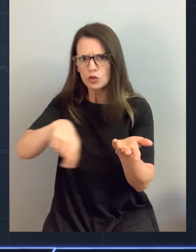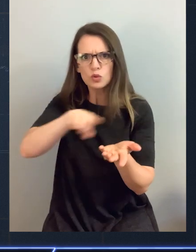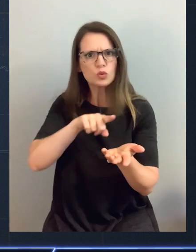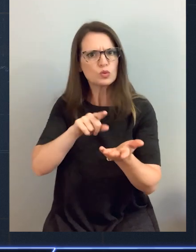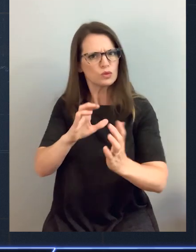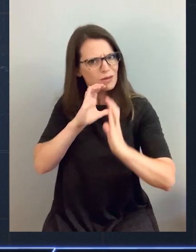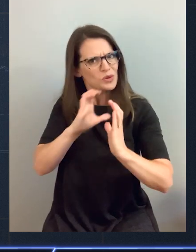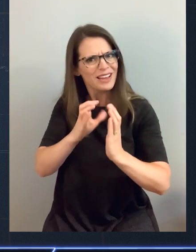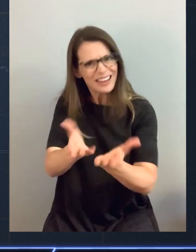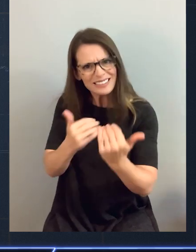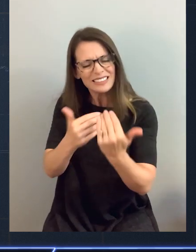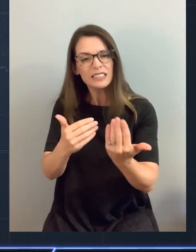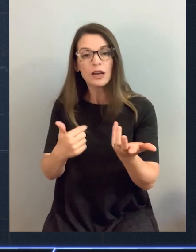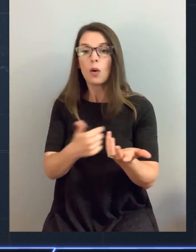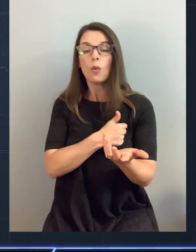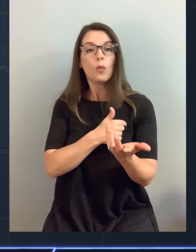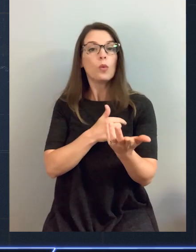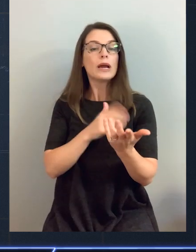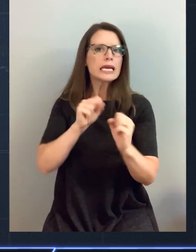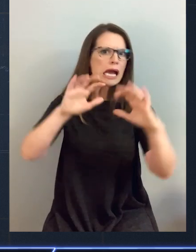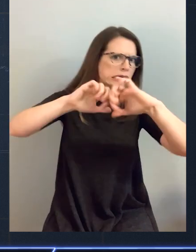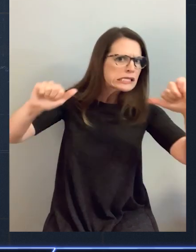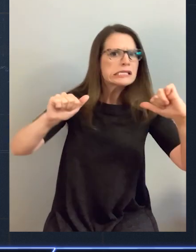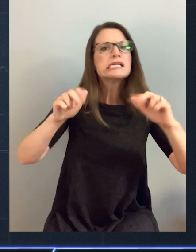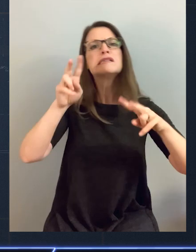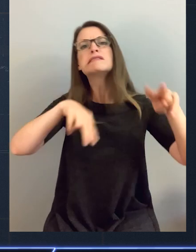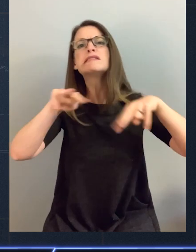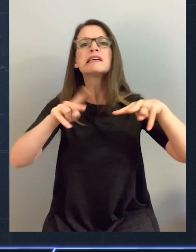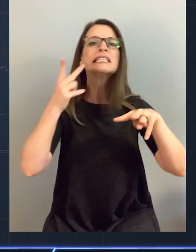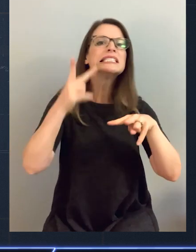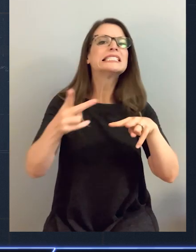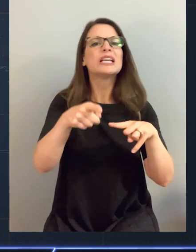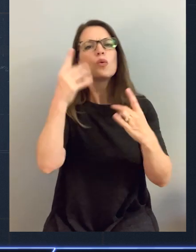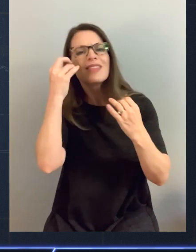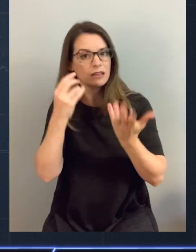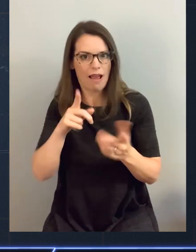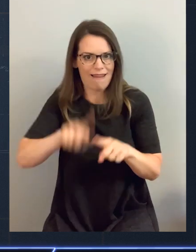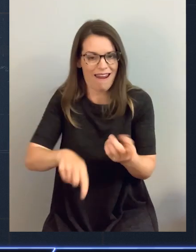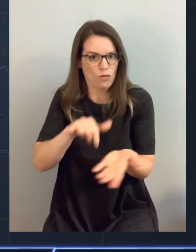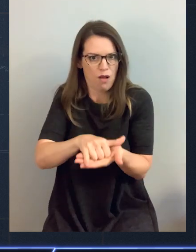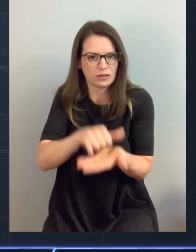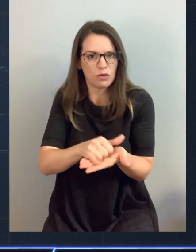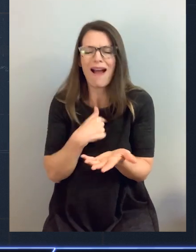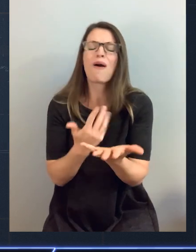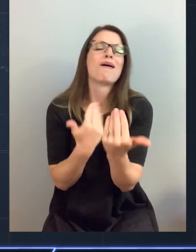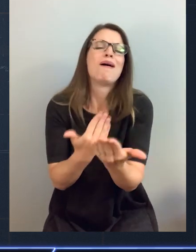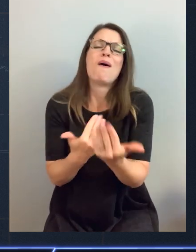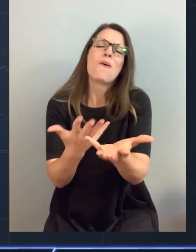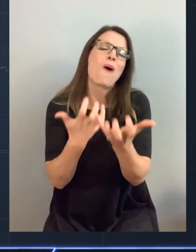And we cannot read your mind. We are in absolute desperate need of your feedback. I'm like, if I was a